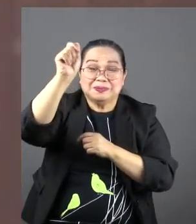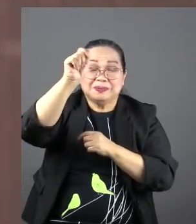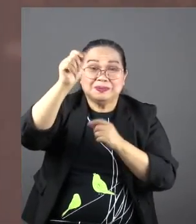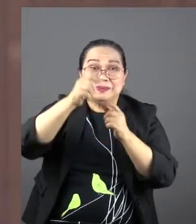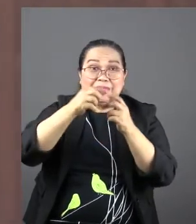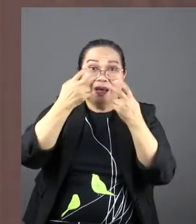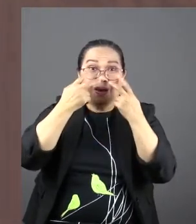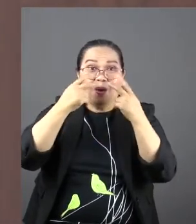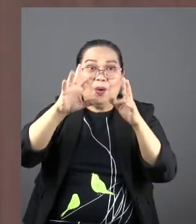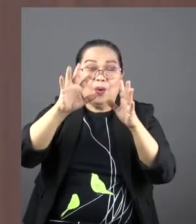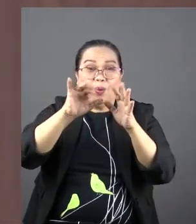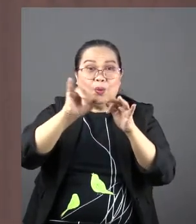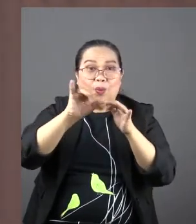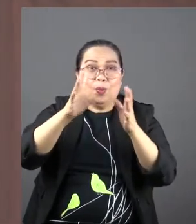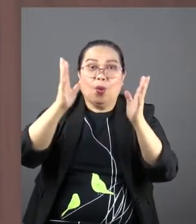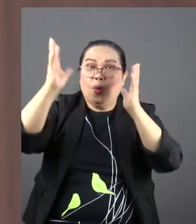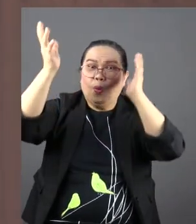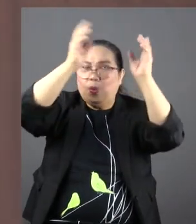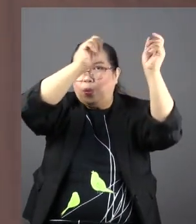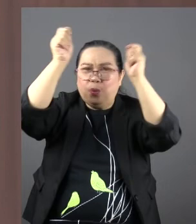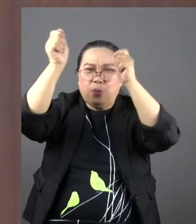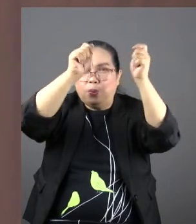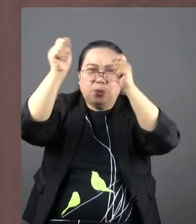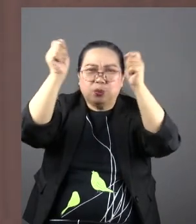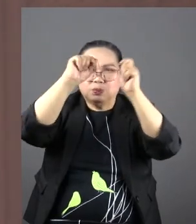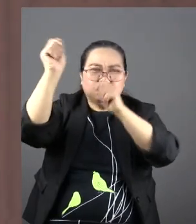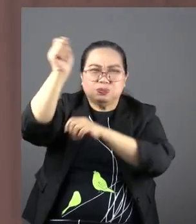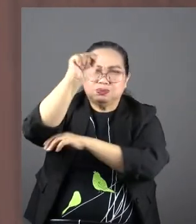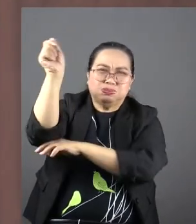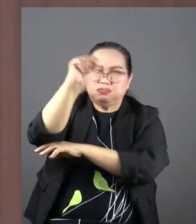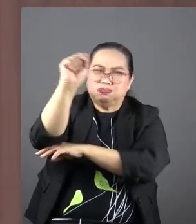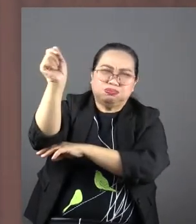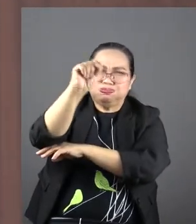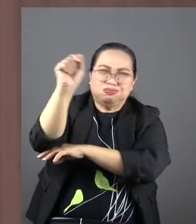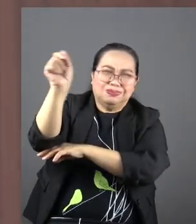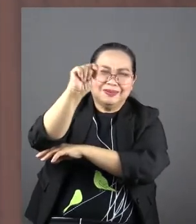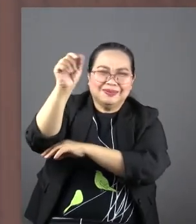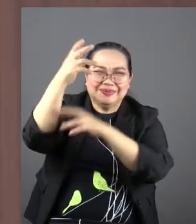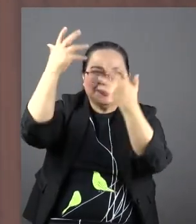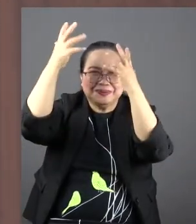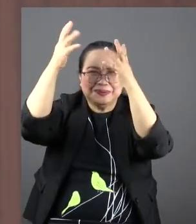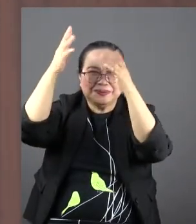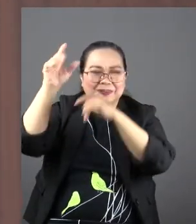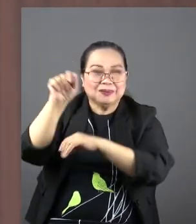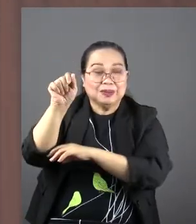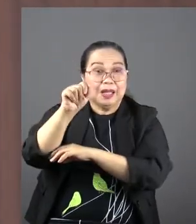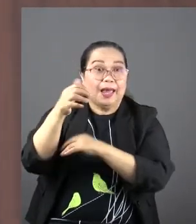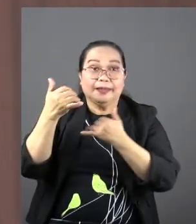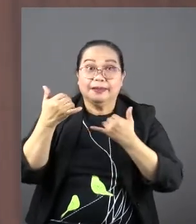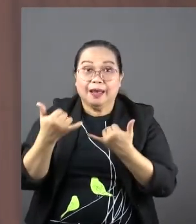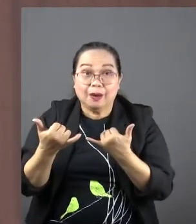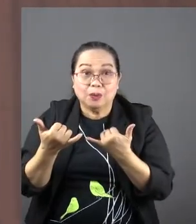at least was cheering Hosanna Hosanna. And now